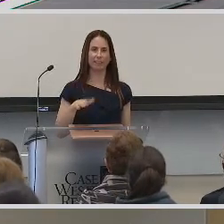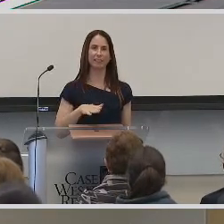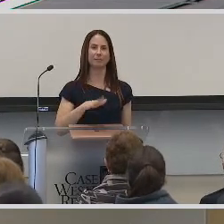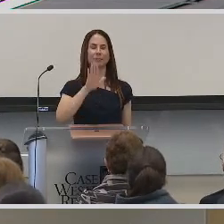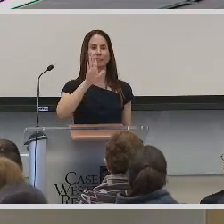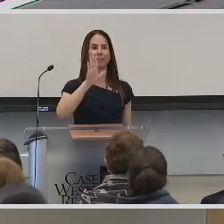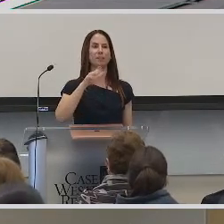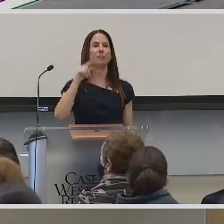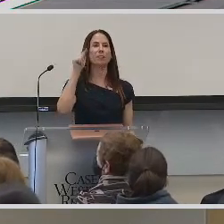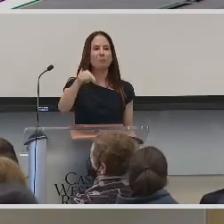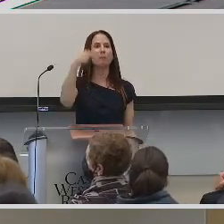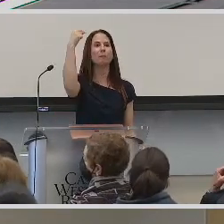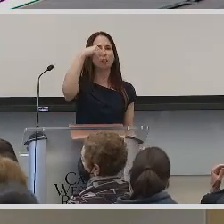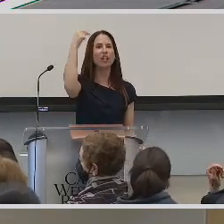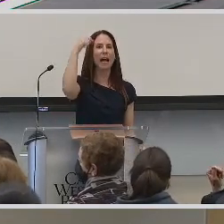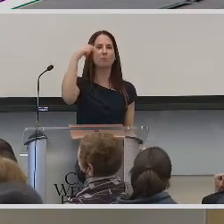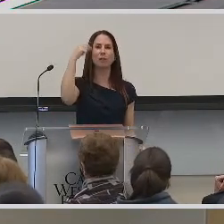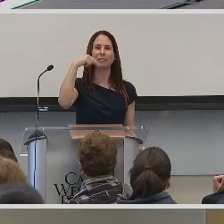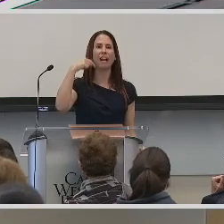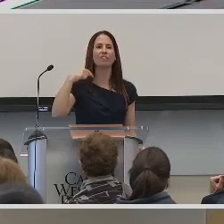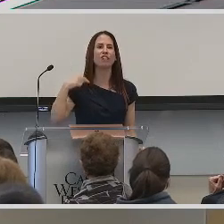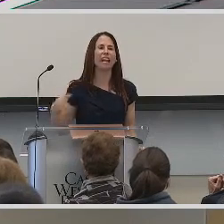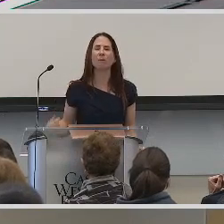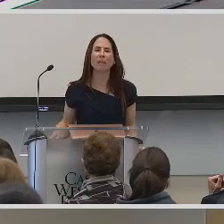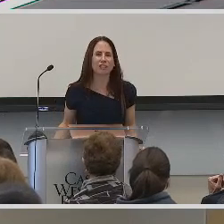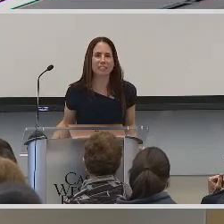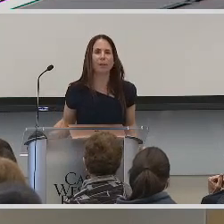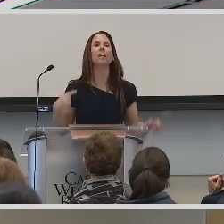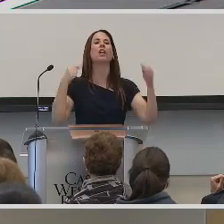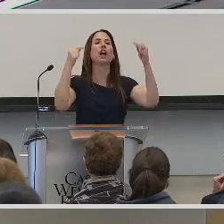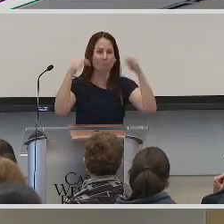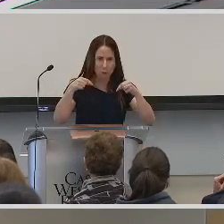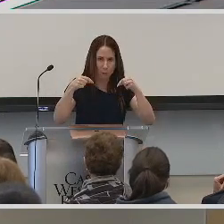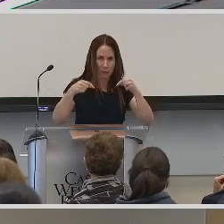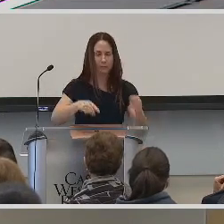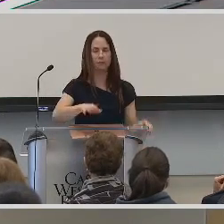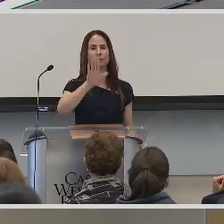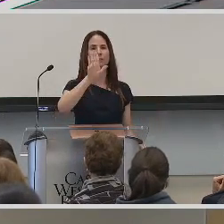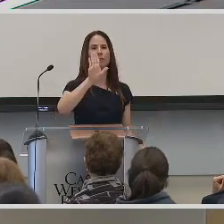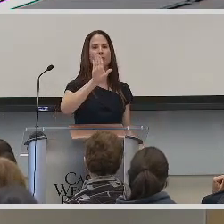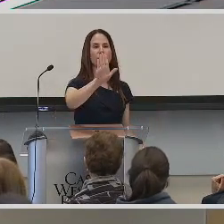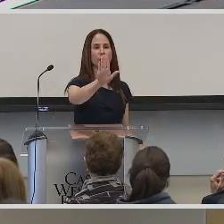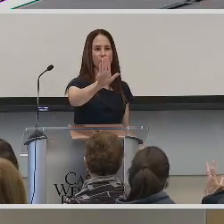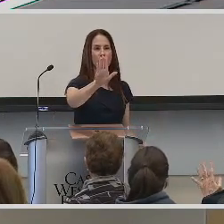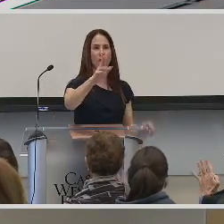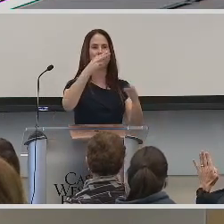So let's try this. But remember, put your eyebrows down. If you're like, what is she doing? Your eyebrows go down.